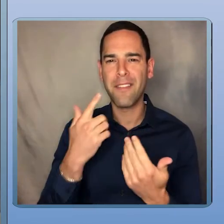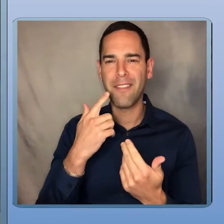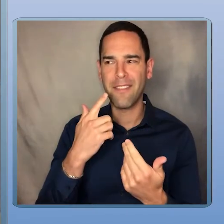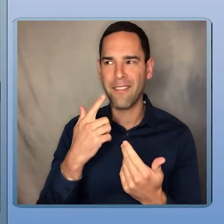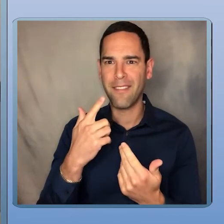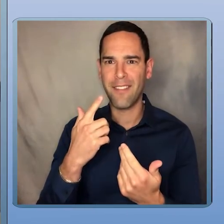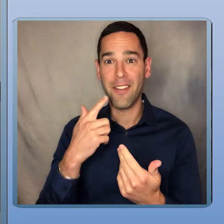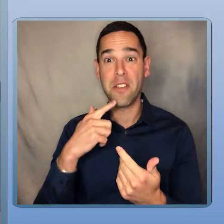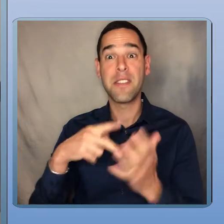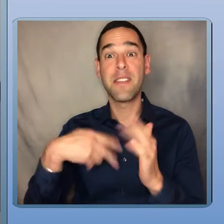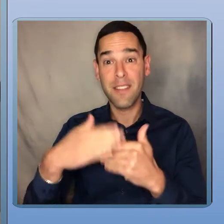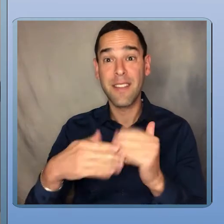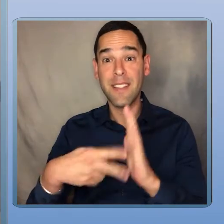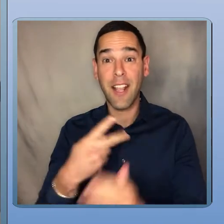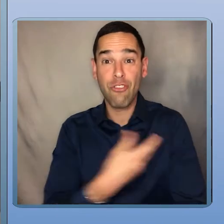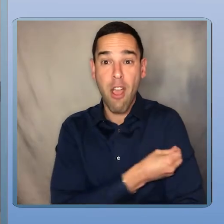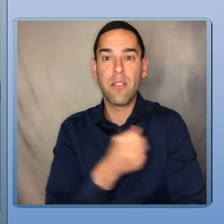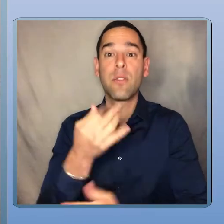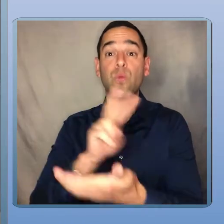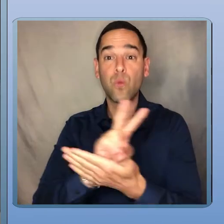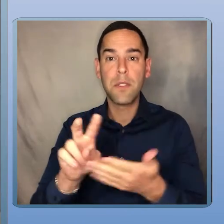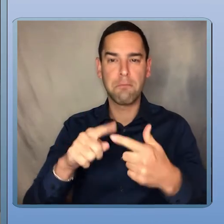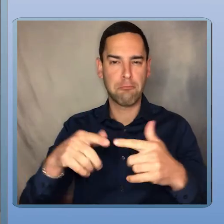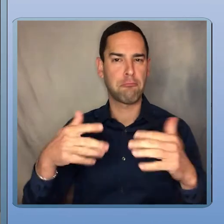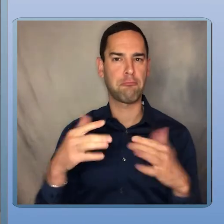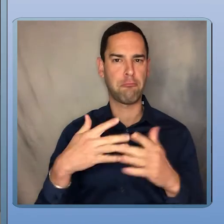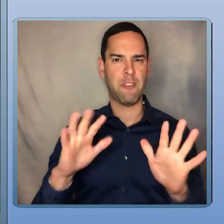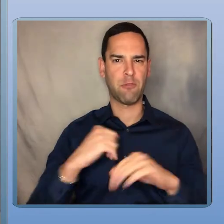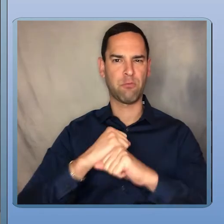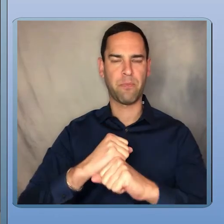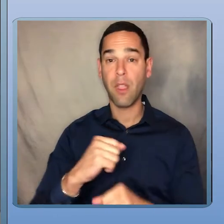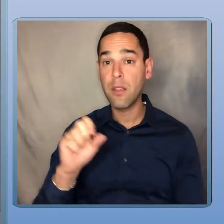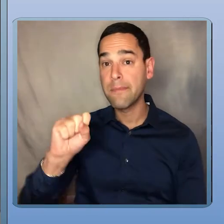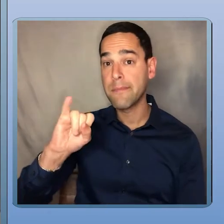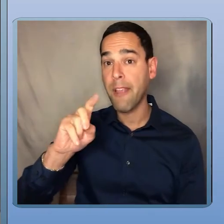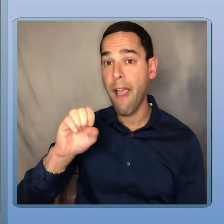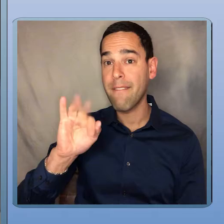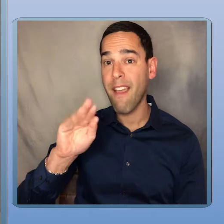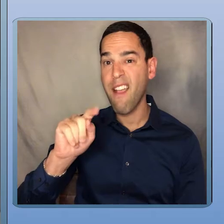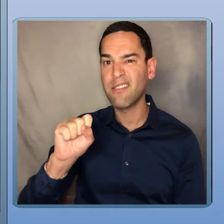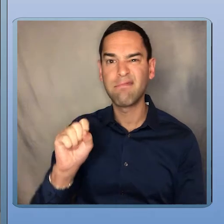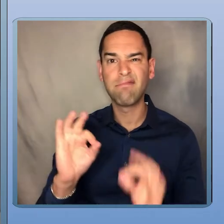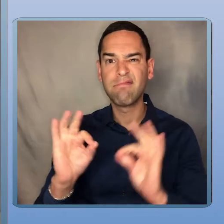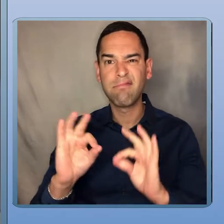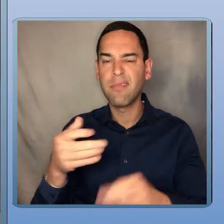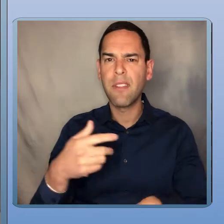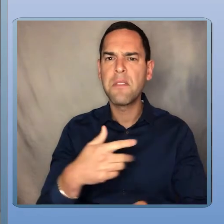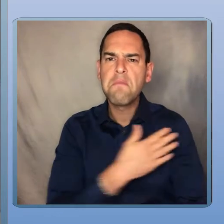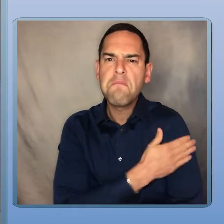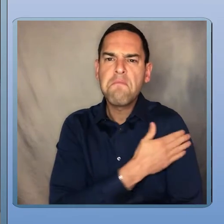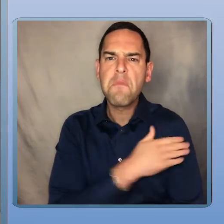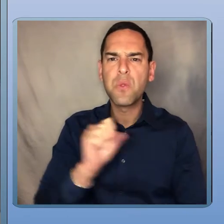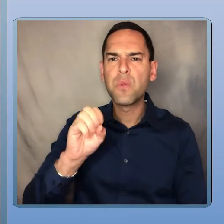and then I'm protected. I had very little side effects from either my arm was sore I had a low grade fever and was a